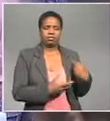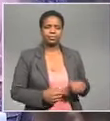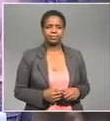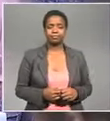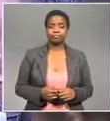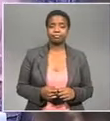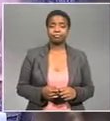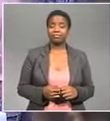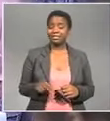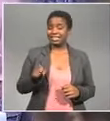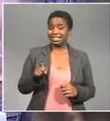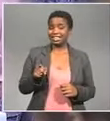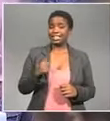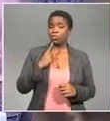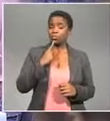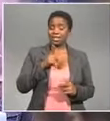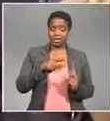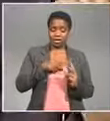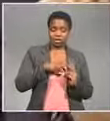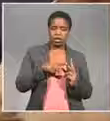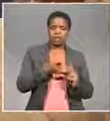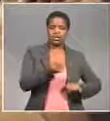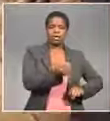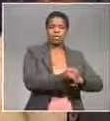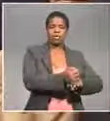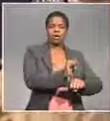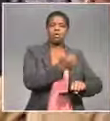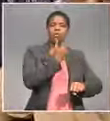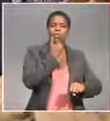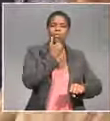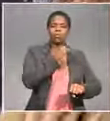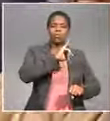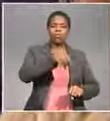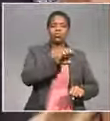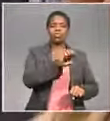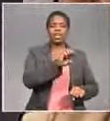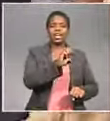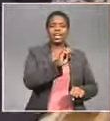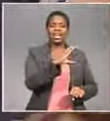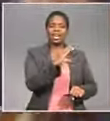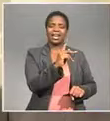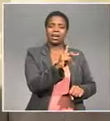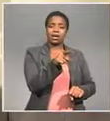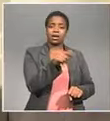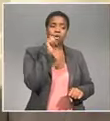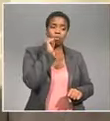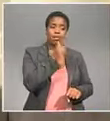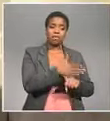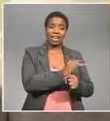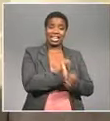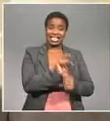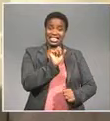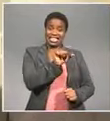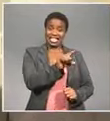inquiry Jiba and Mgwebi supported former National Police Commissioner Jackie Salebi's bid for a stay of prosecution That